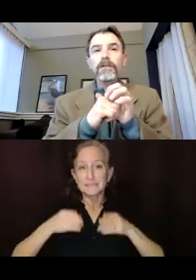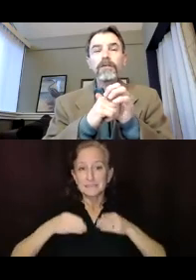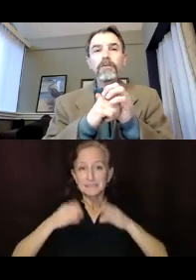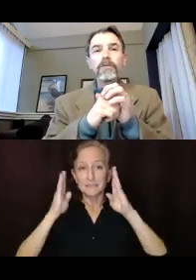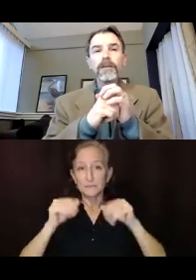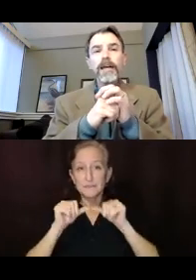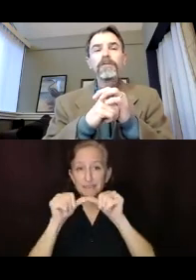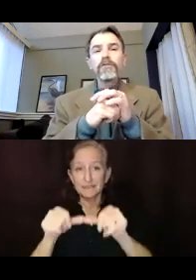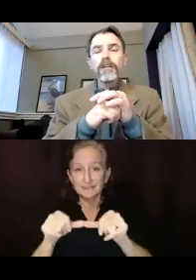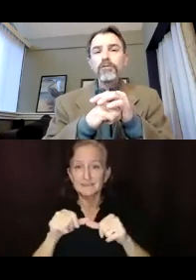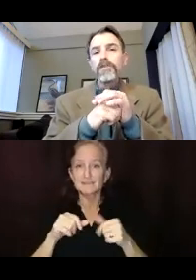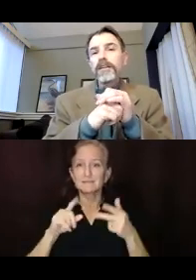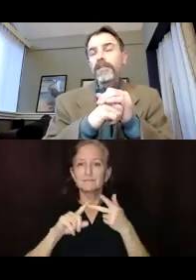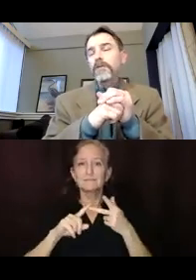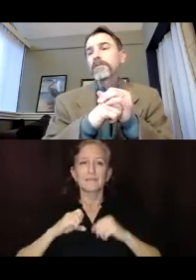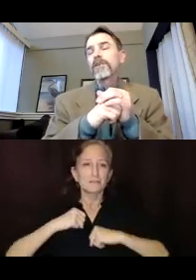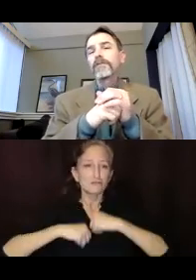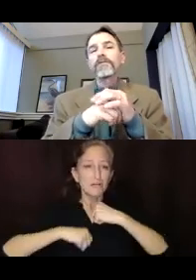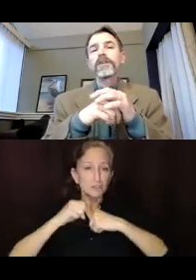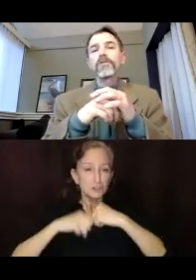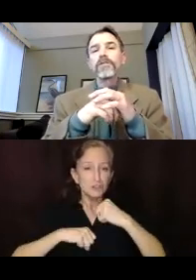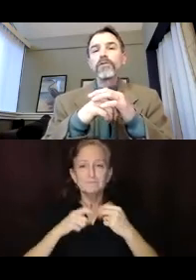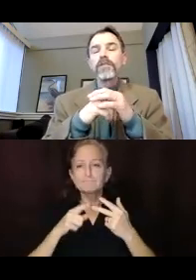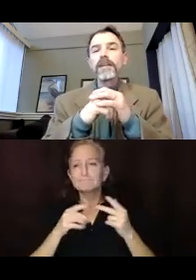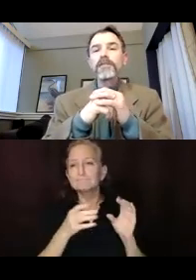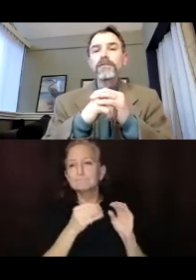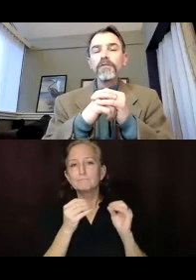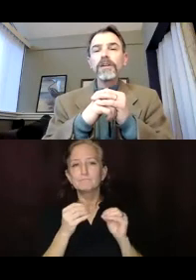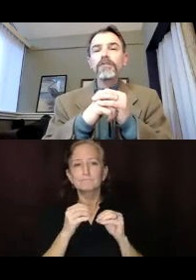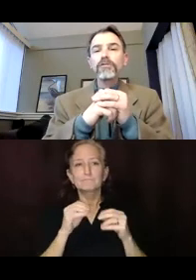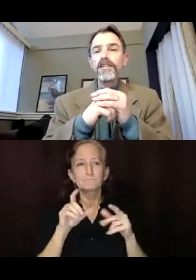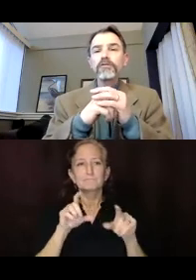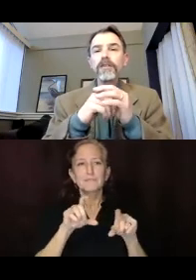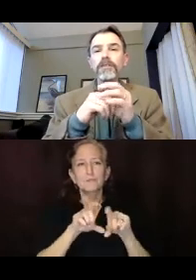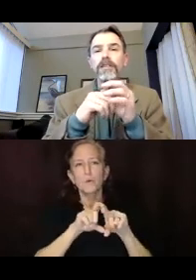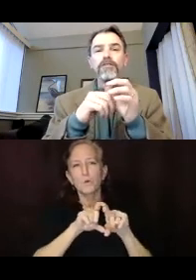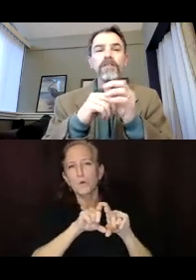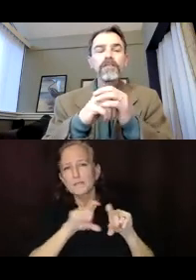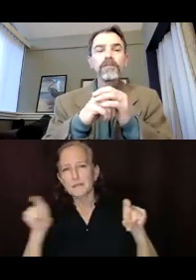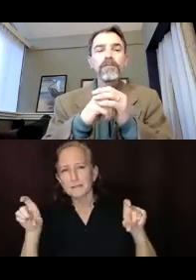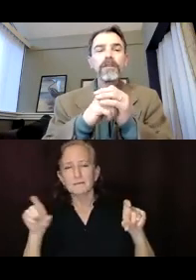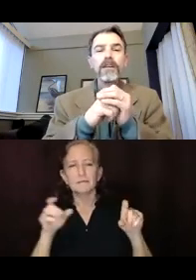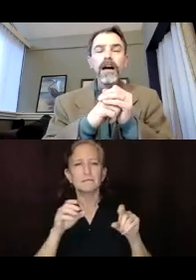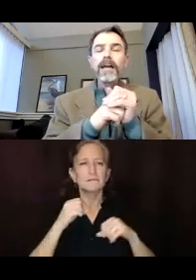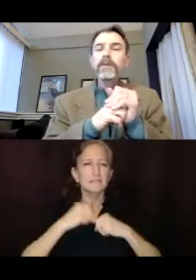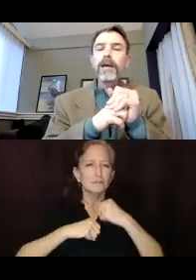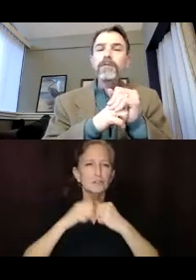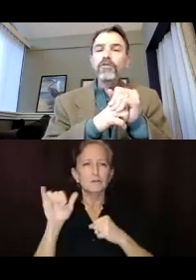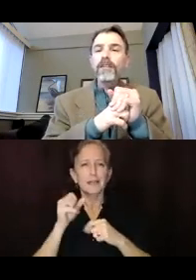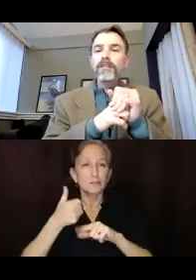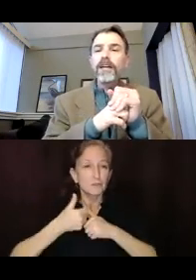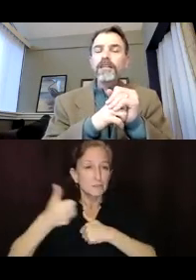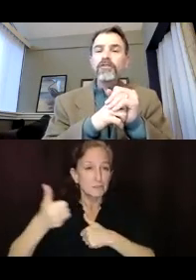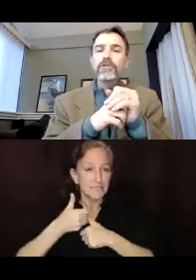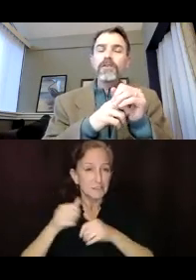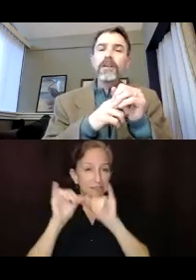in, yeah, infrastructure resilience. That would be more for sort of the horizontal infrastructure, like our transportation systems. Uh, and then we have these